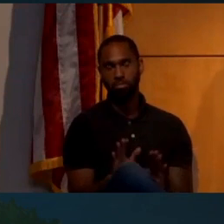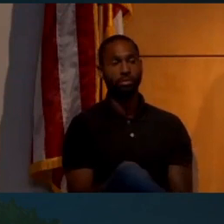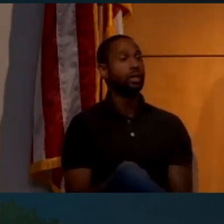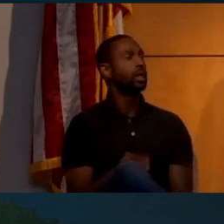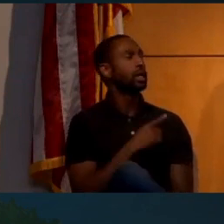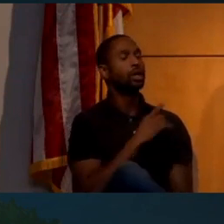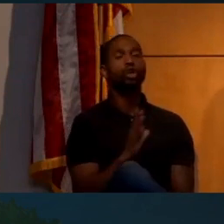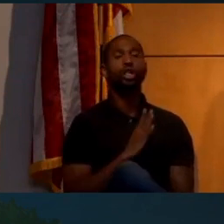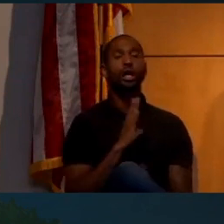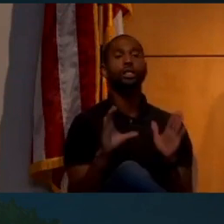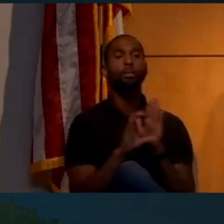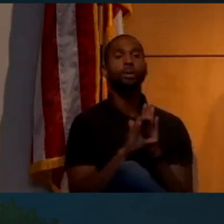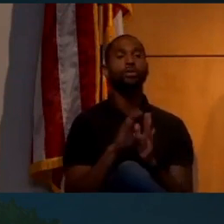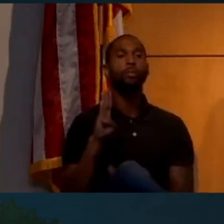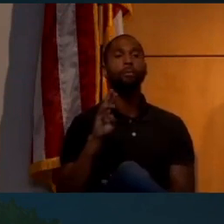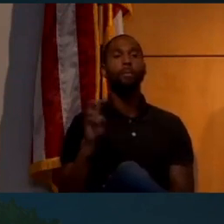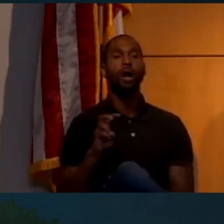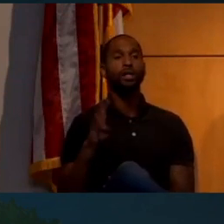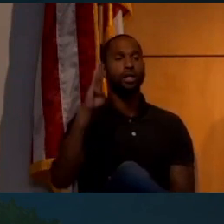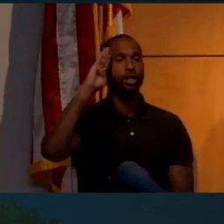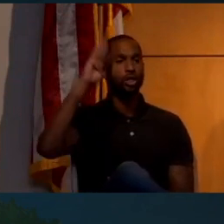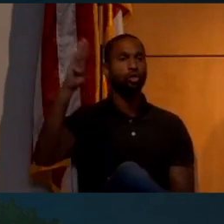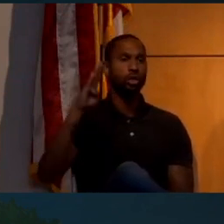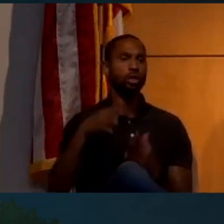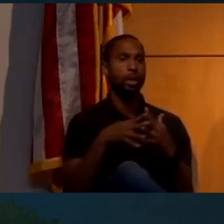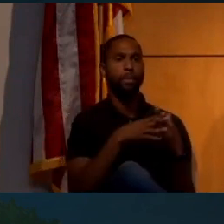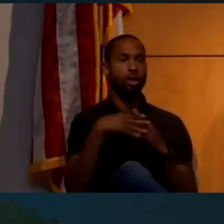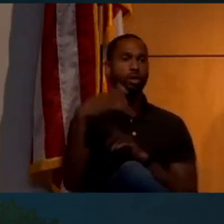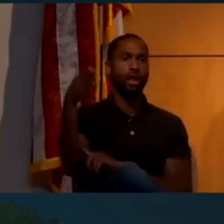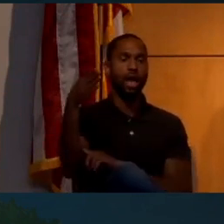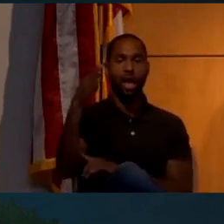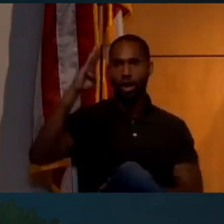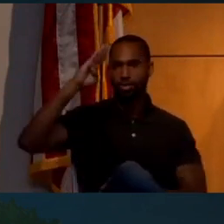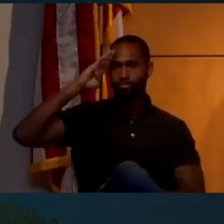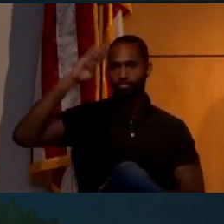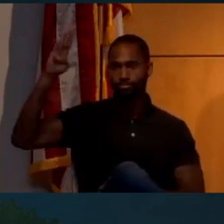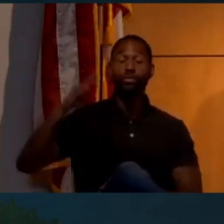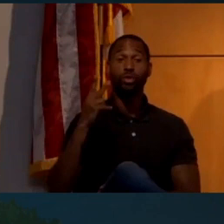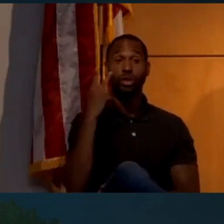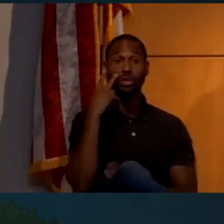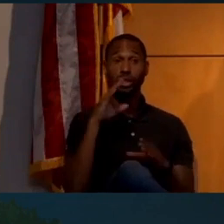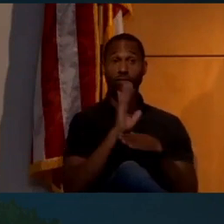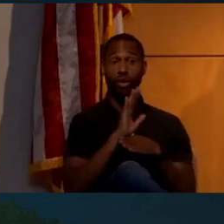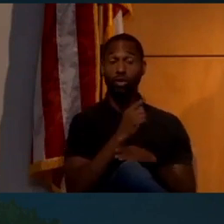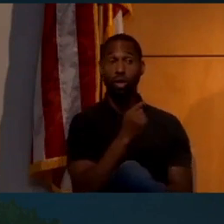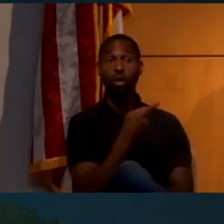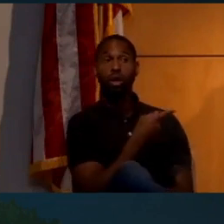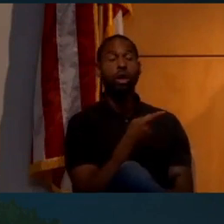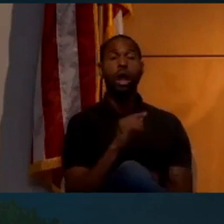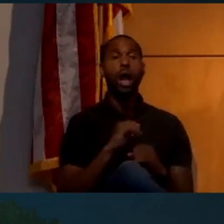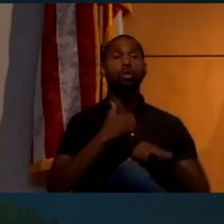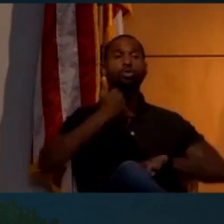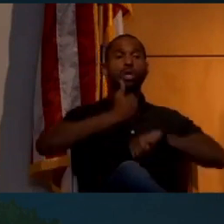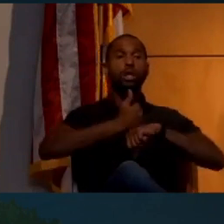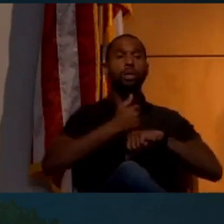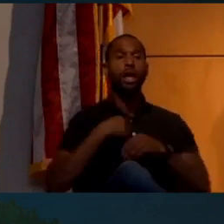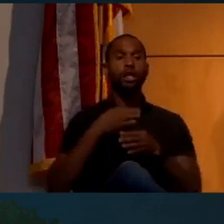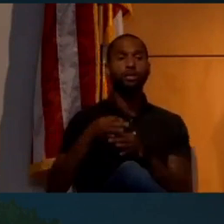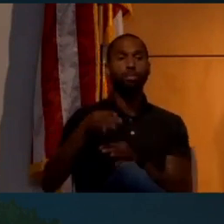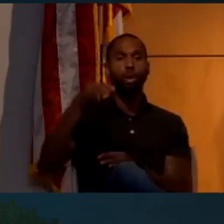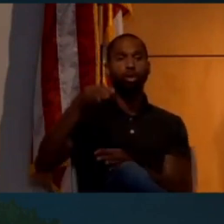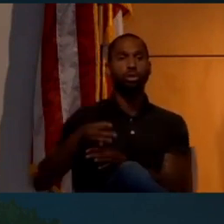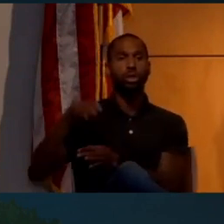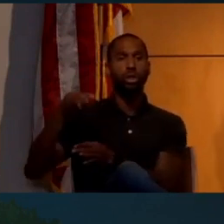Here's a classic picture of Buzz Aldrin saluting the American flag. You can see it there. The way this thing was set up is they had poles